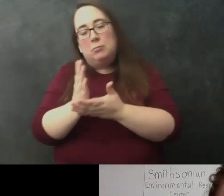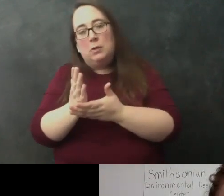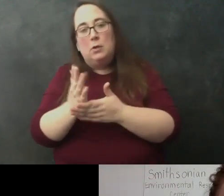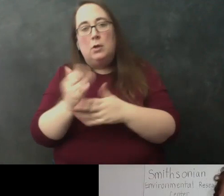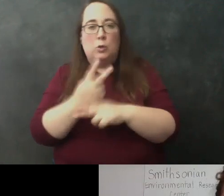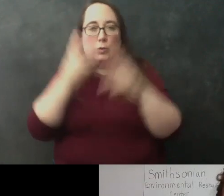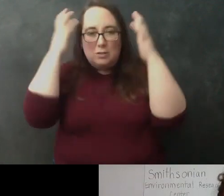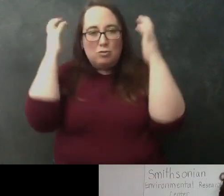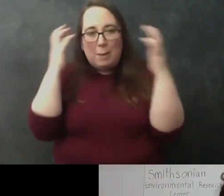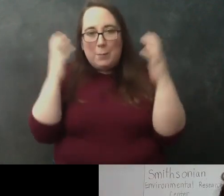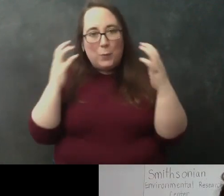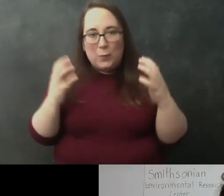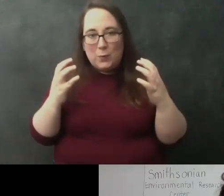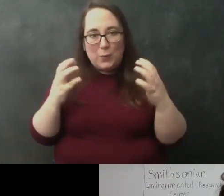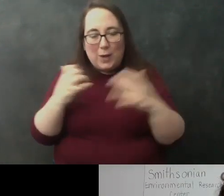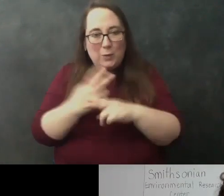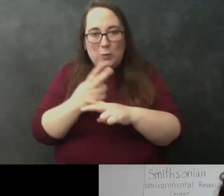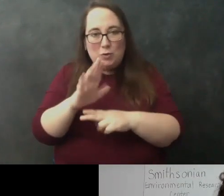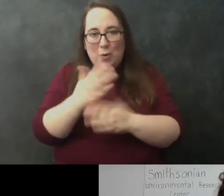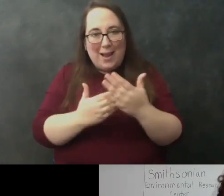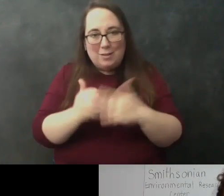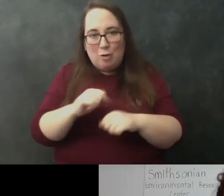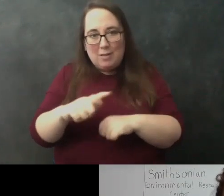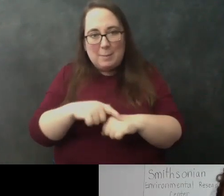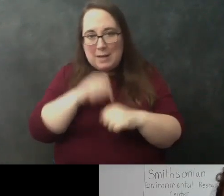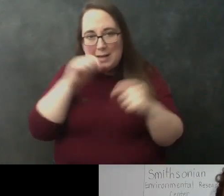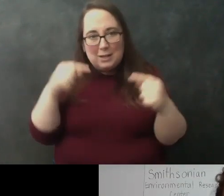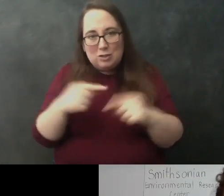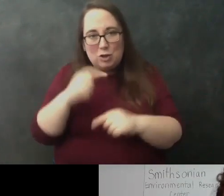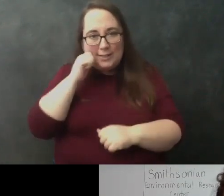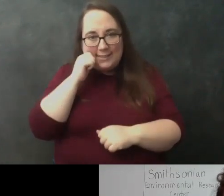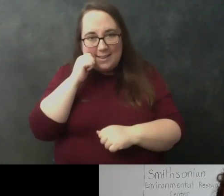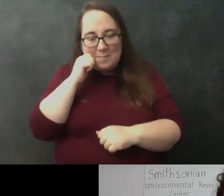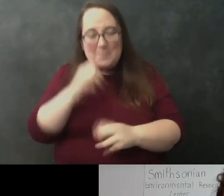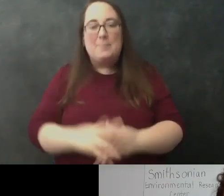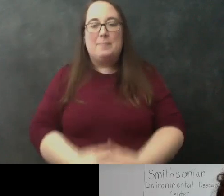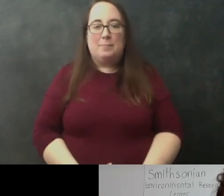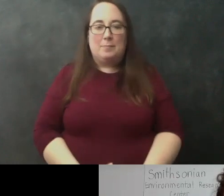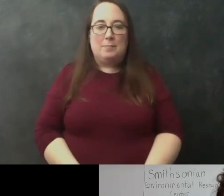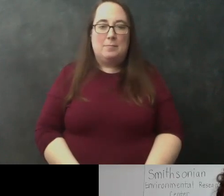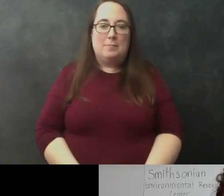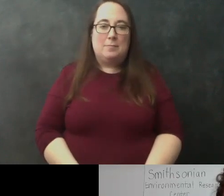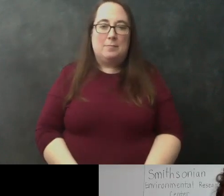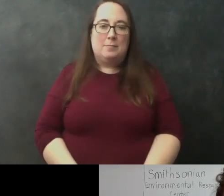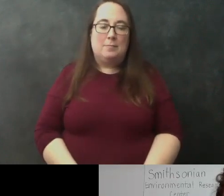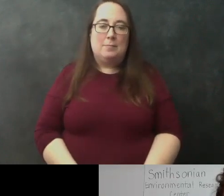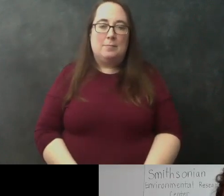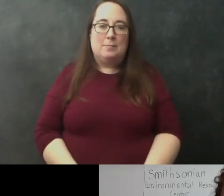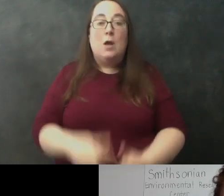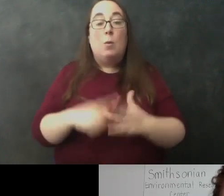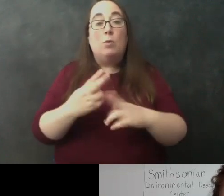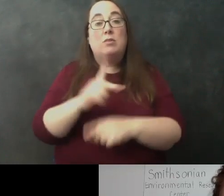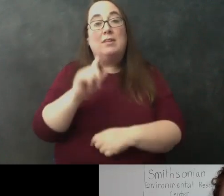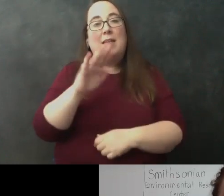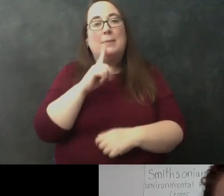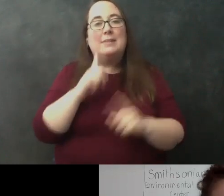on your hair and you use bare hands all the time and it doesn't hurt your skin so um it's just what we're using in the lab is is a different kind